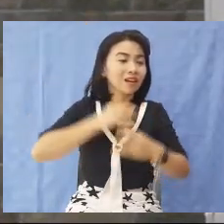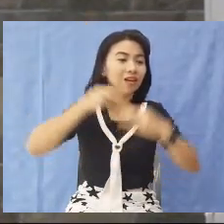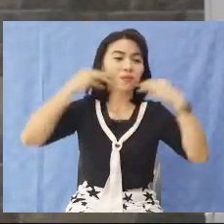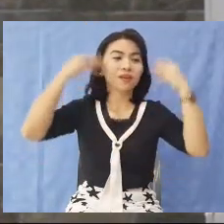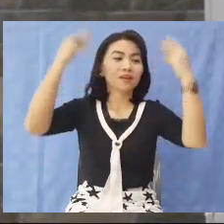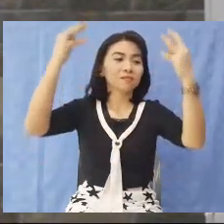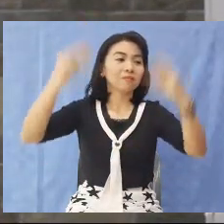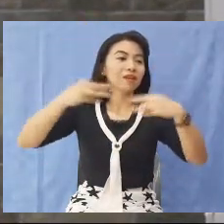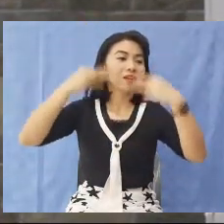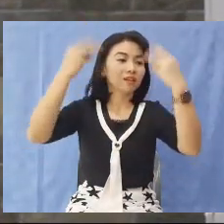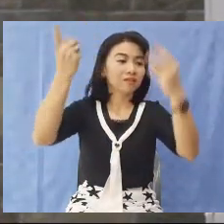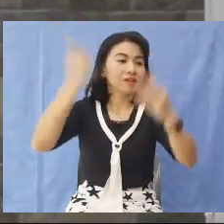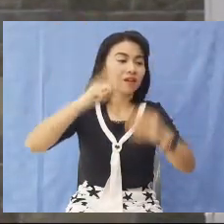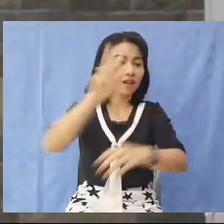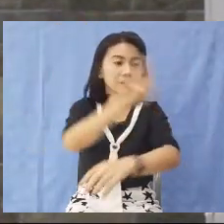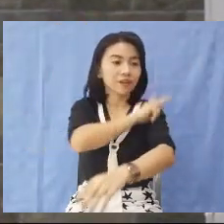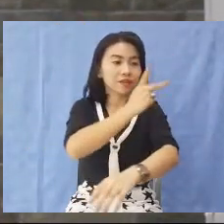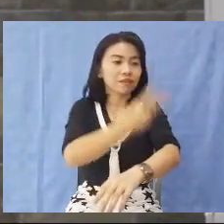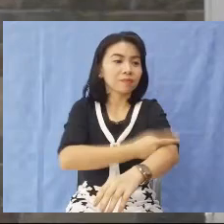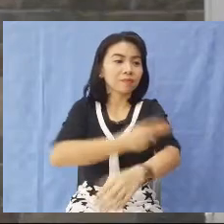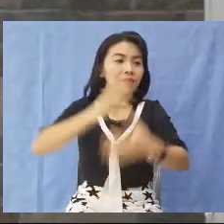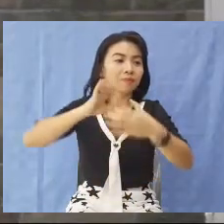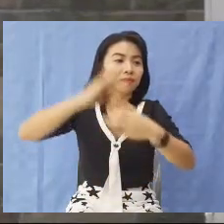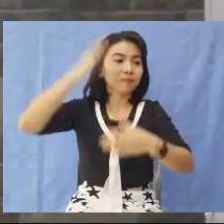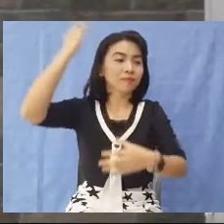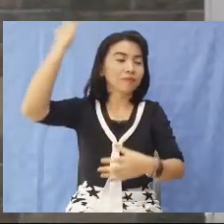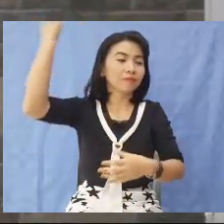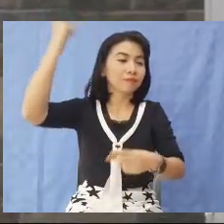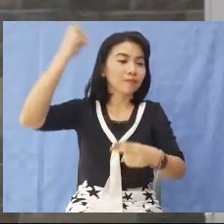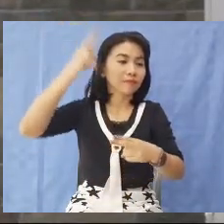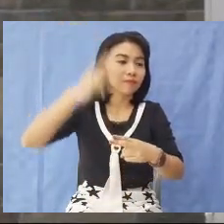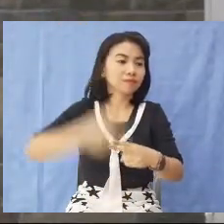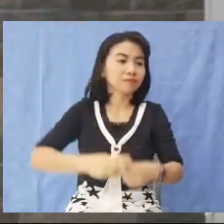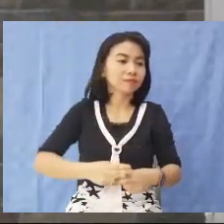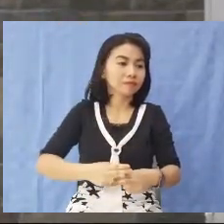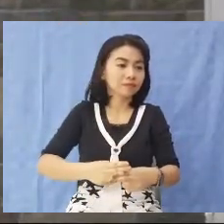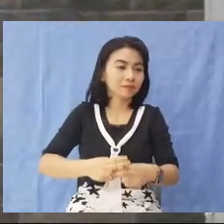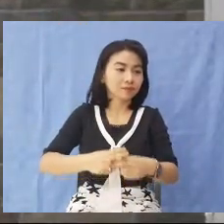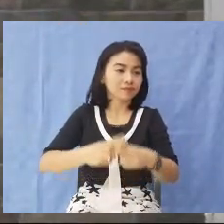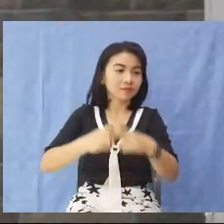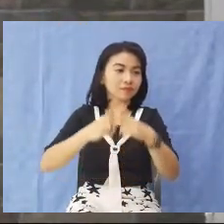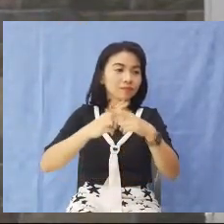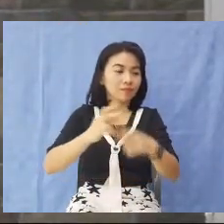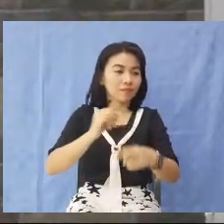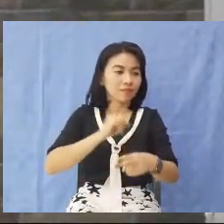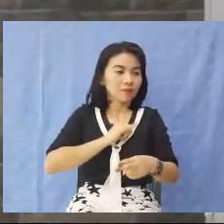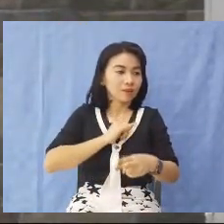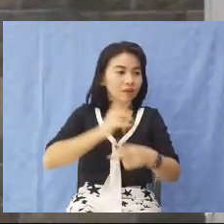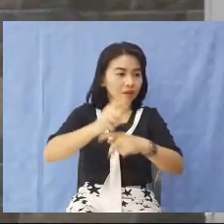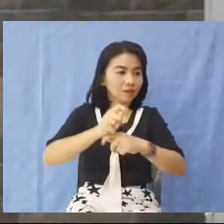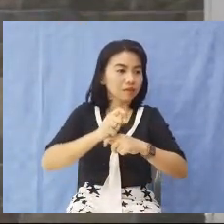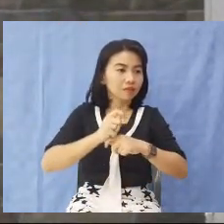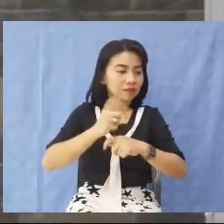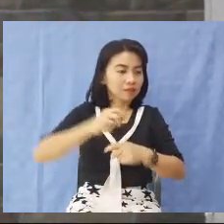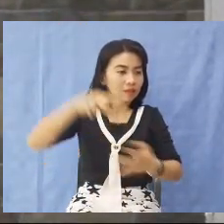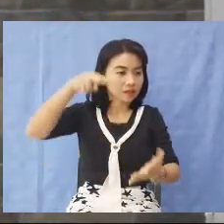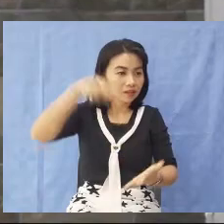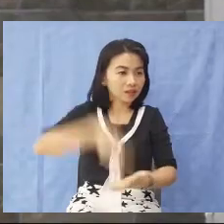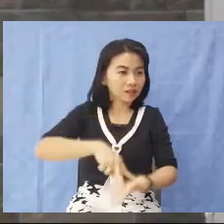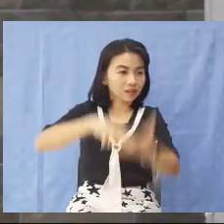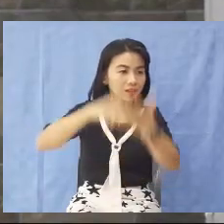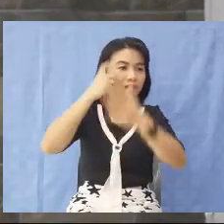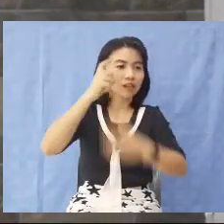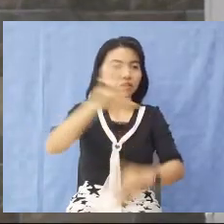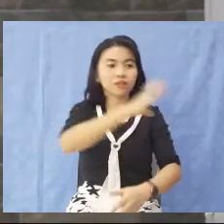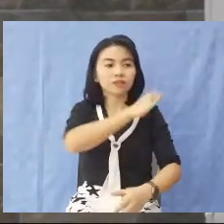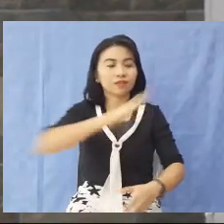will magnify the power of his name I will take